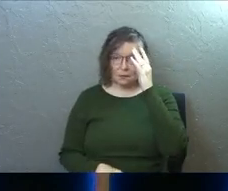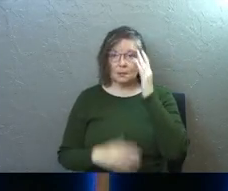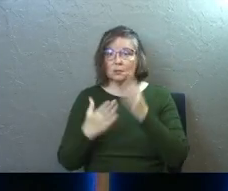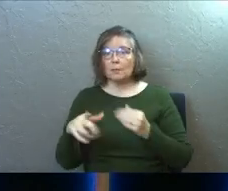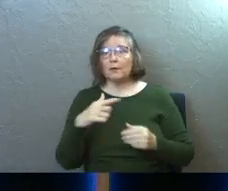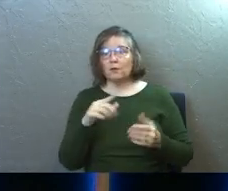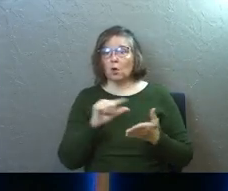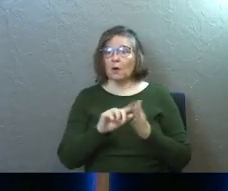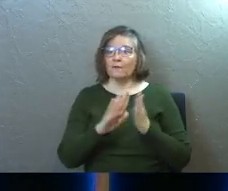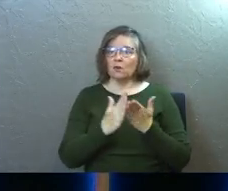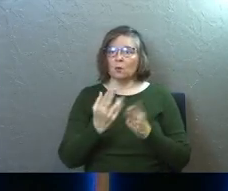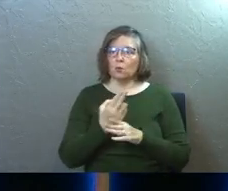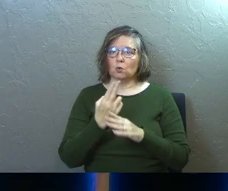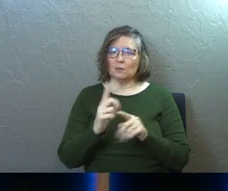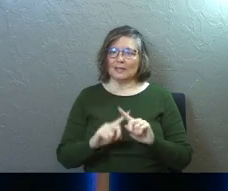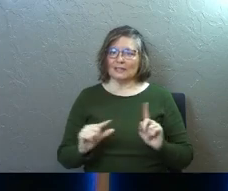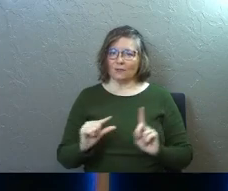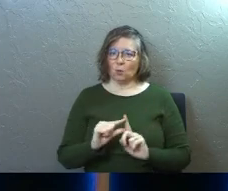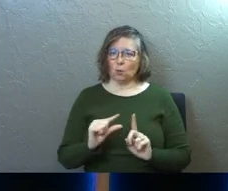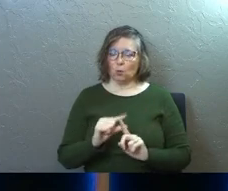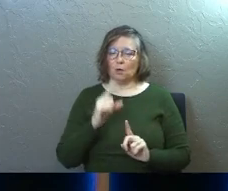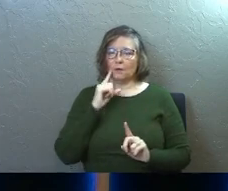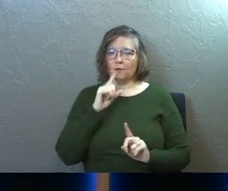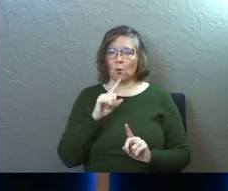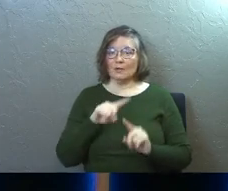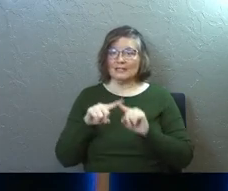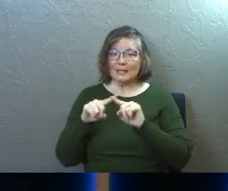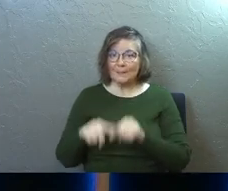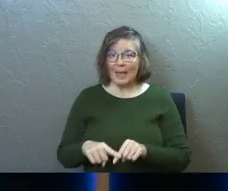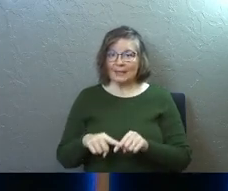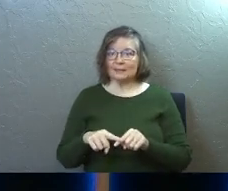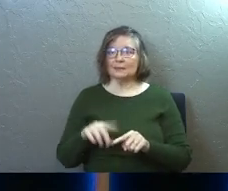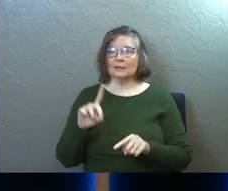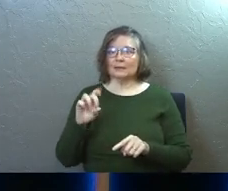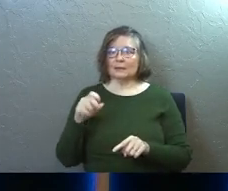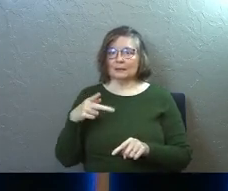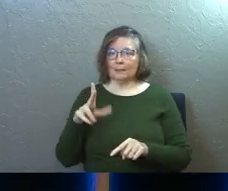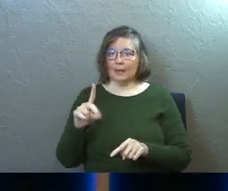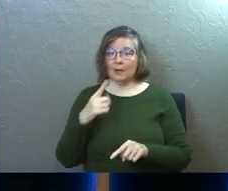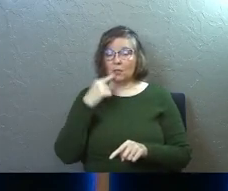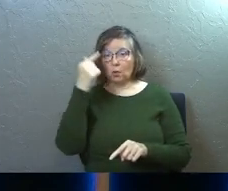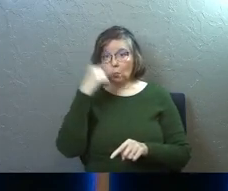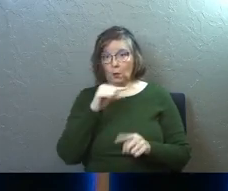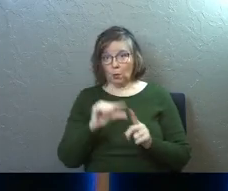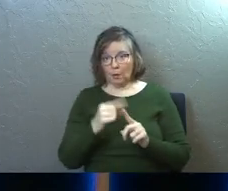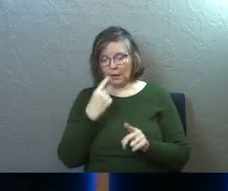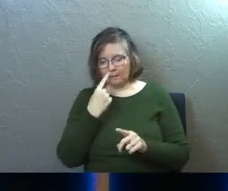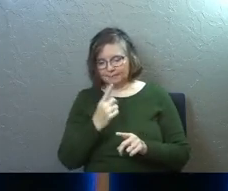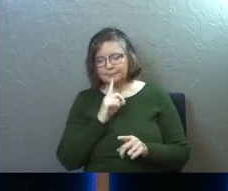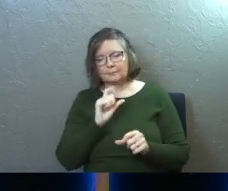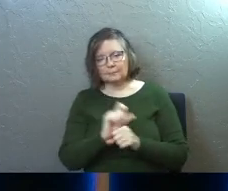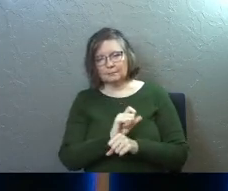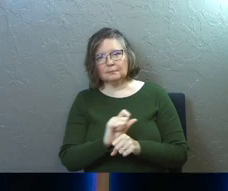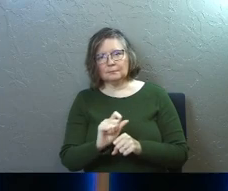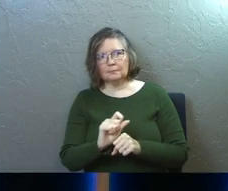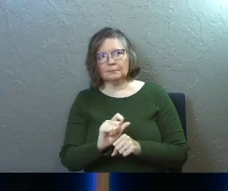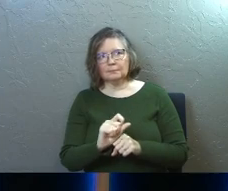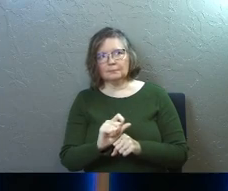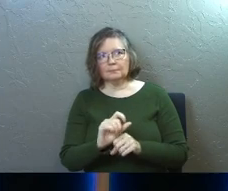some of your versions will use a different word there for depends there. I'll tell you the Greek word and I absolutely